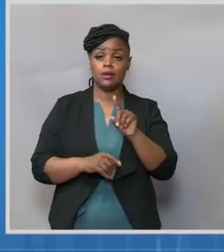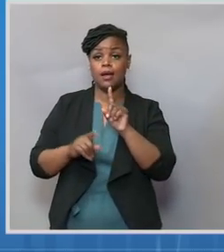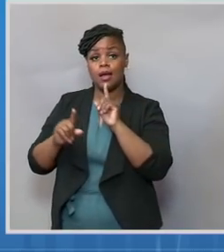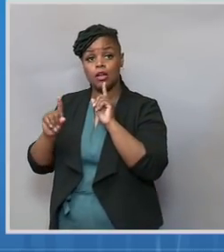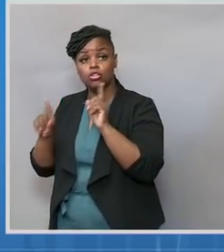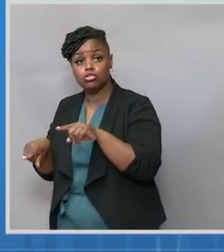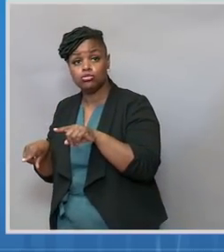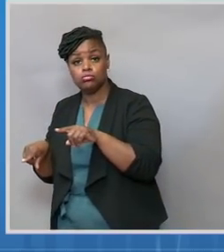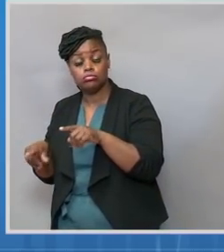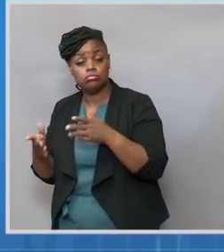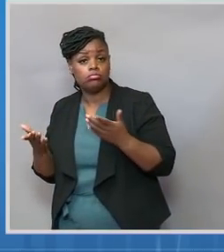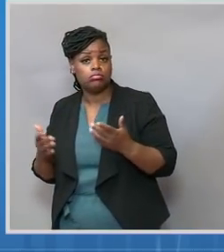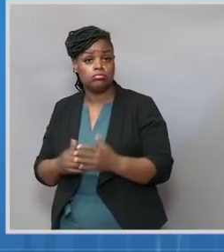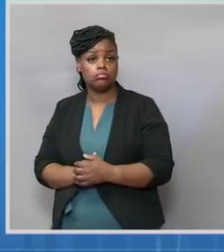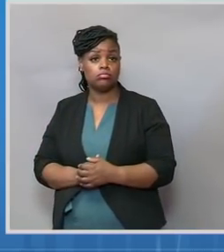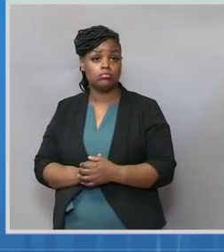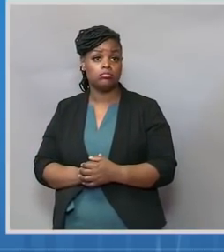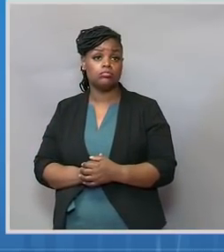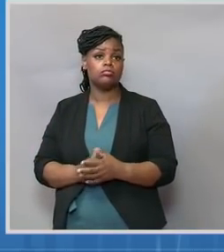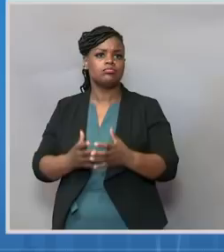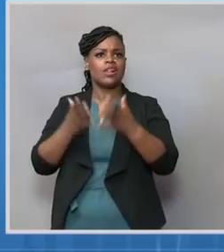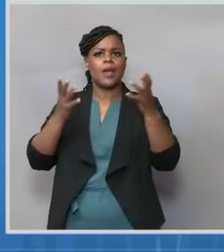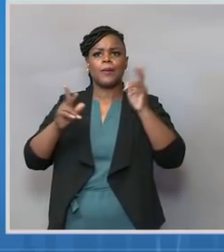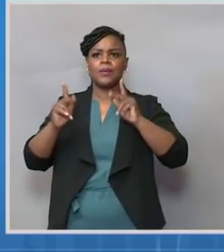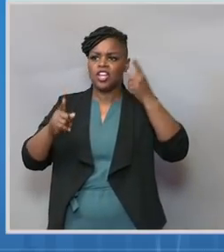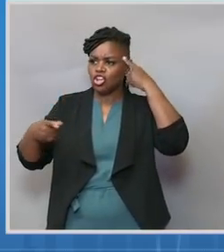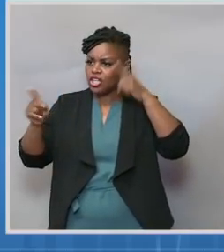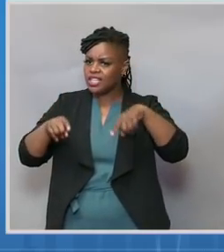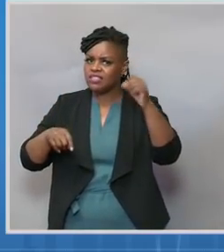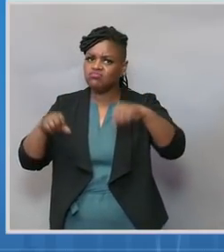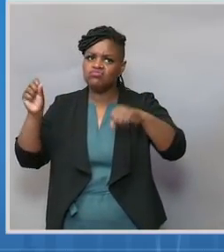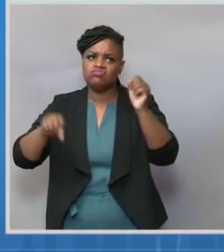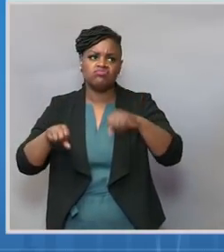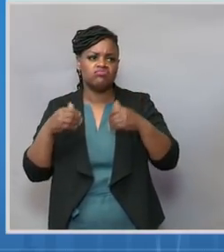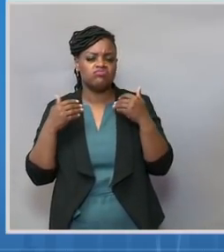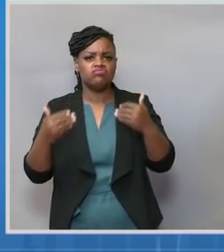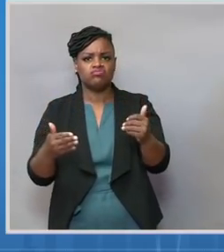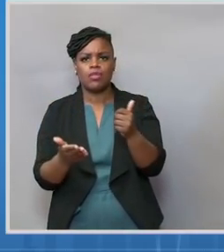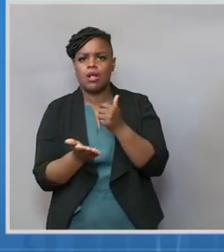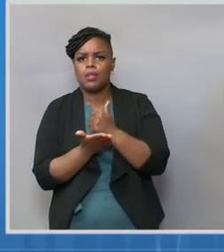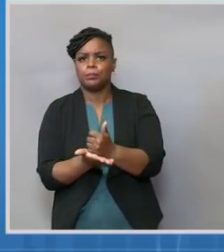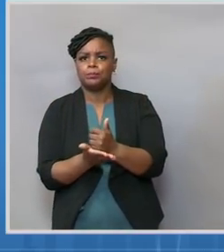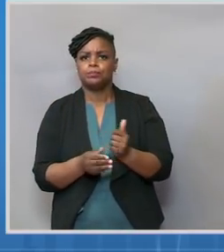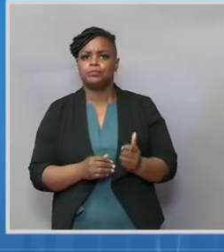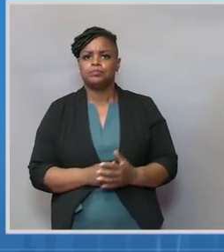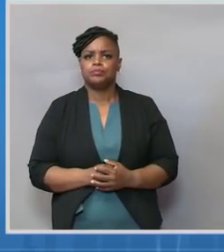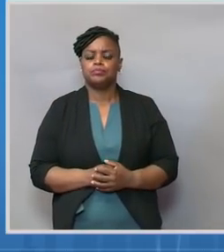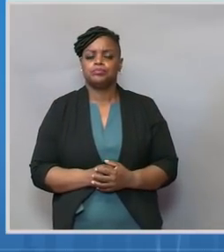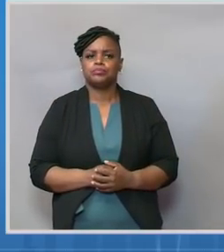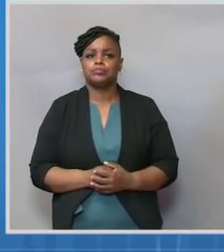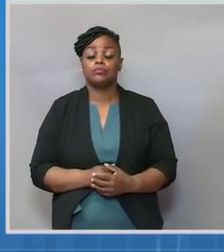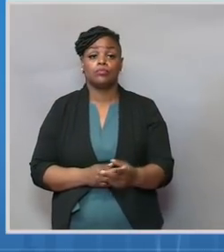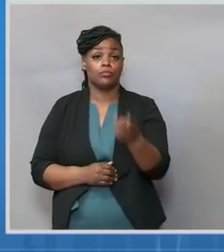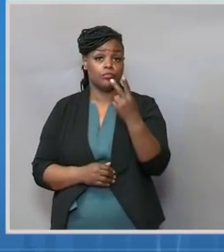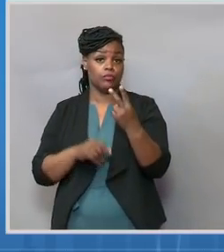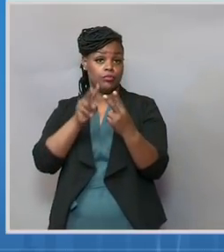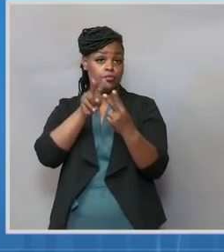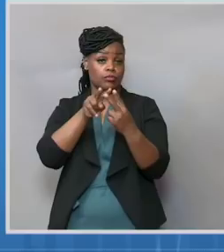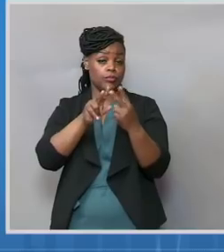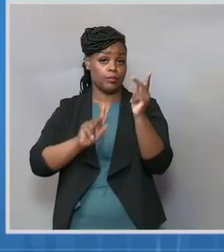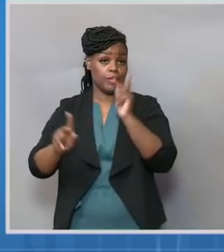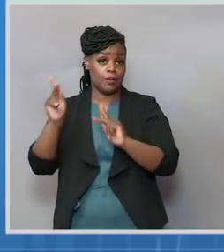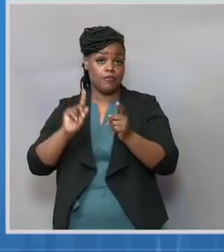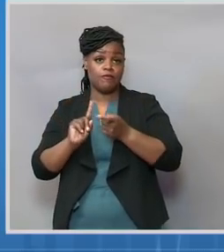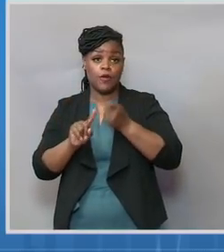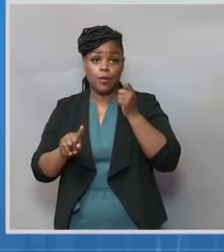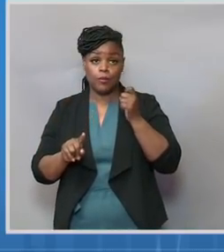have agreed to share their platforms with us include Barbara Corcoran and Mark Cuban from ABC's Shark Tank, Eva Longoria,